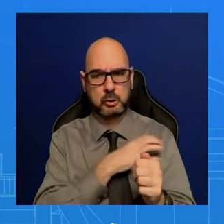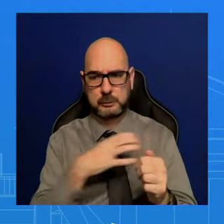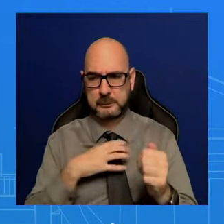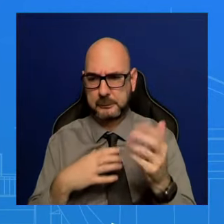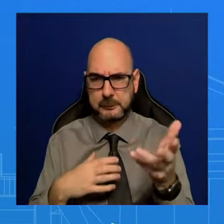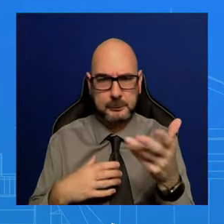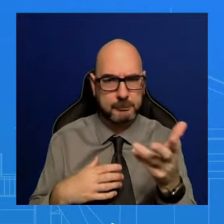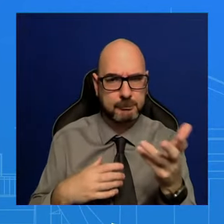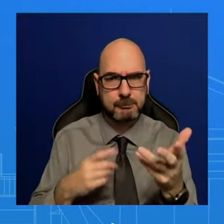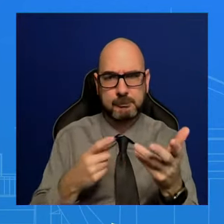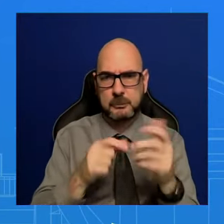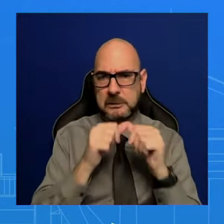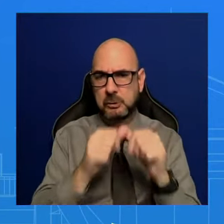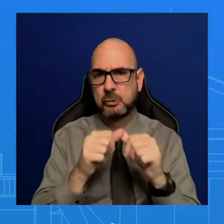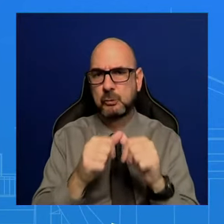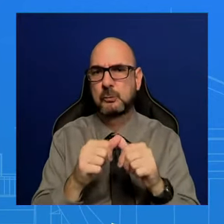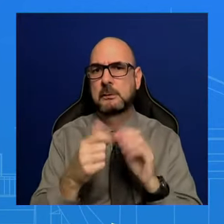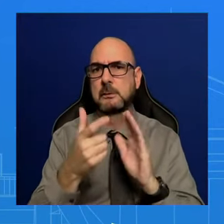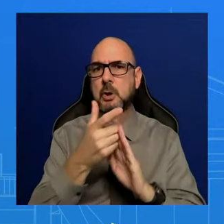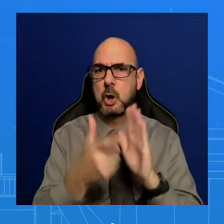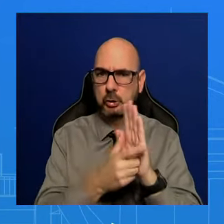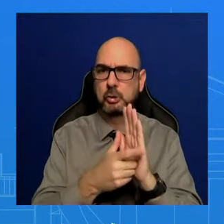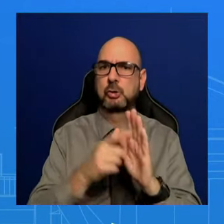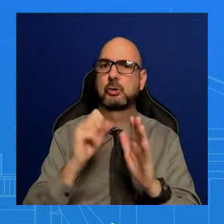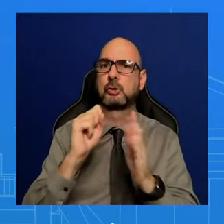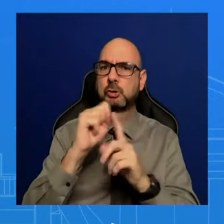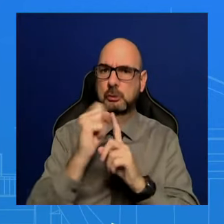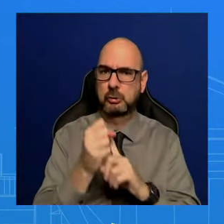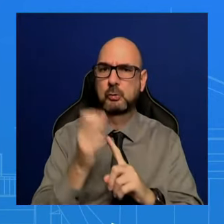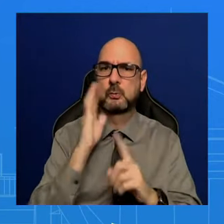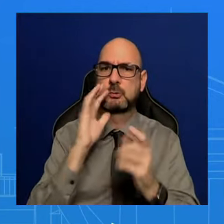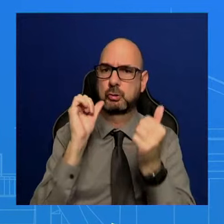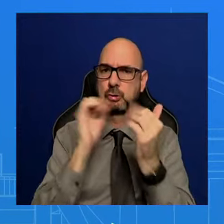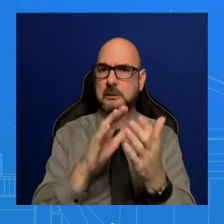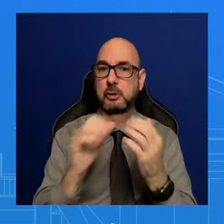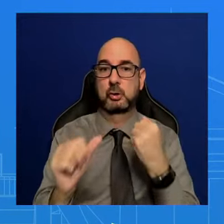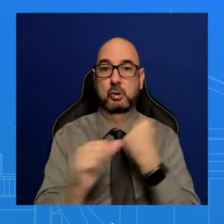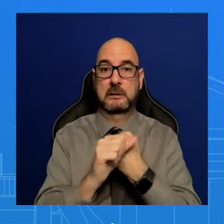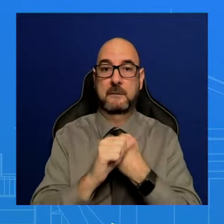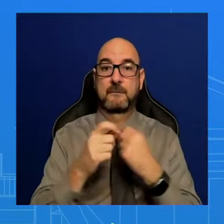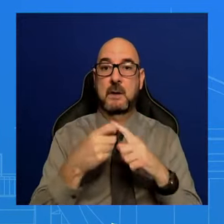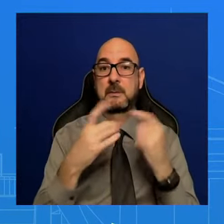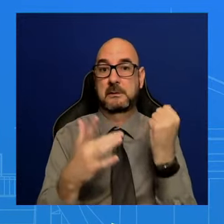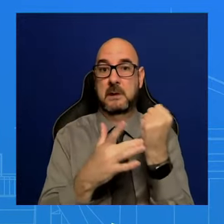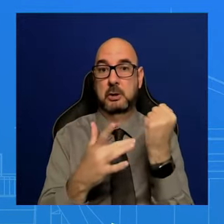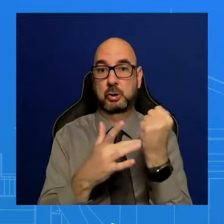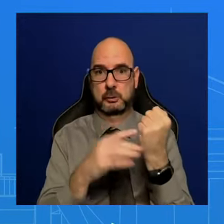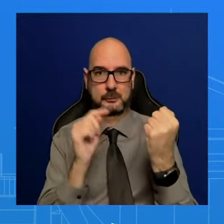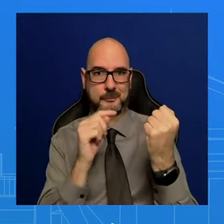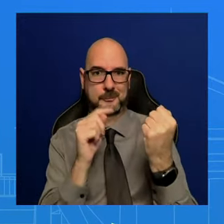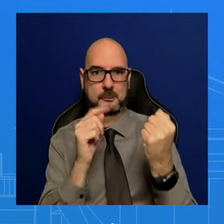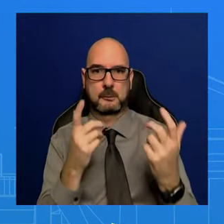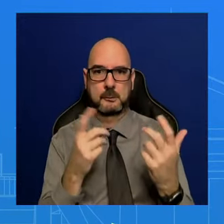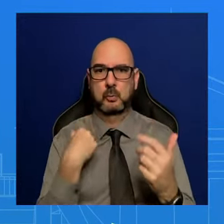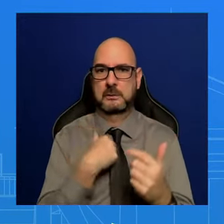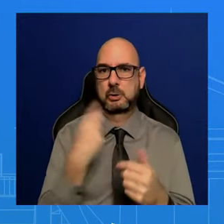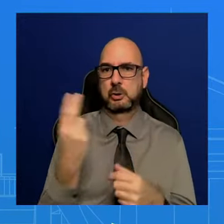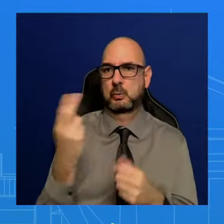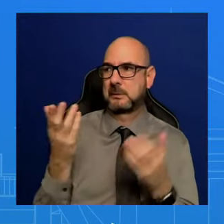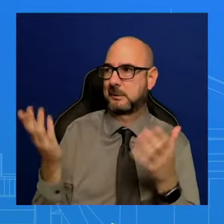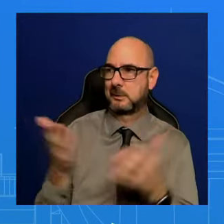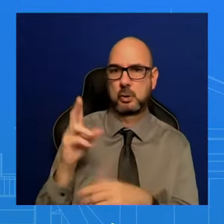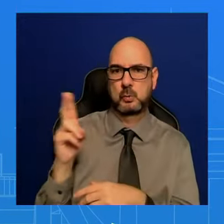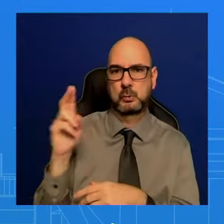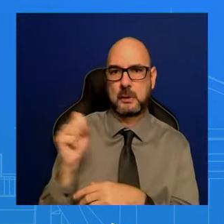would address the threat posed by certain technology services operating in the United States that put at risk Americans' personal information